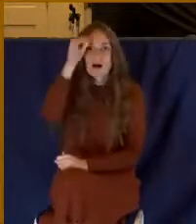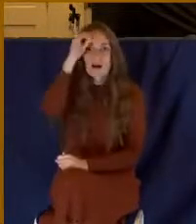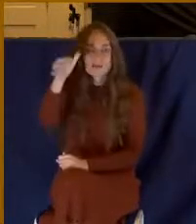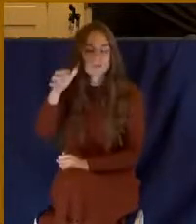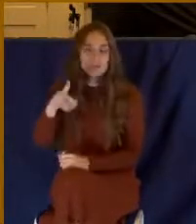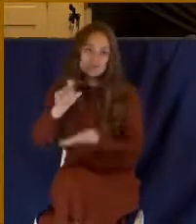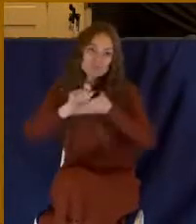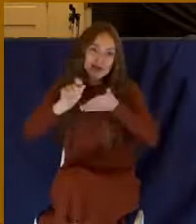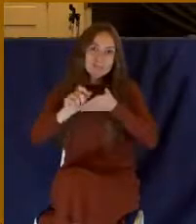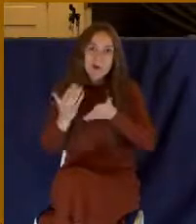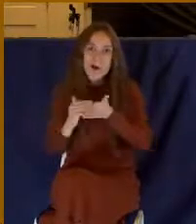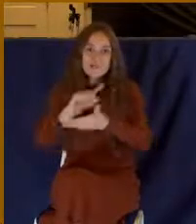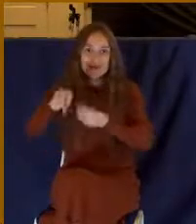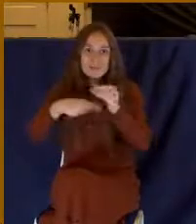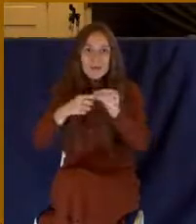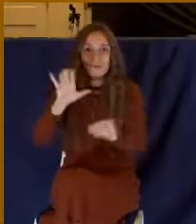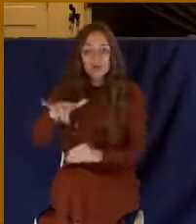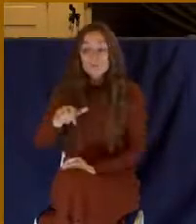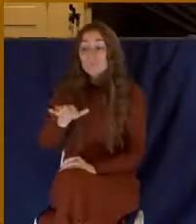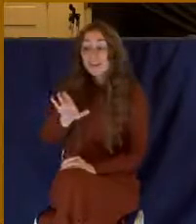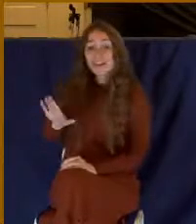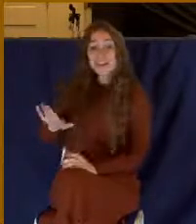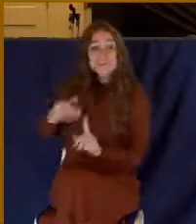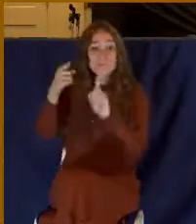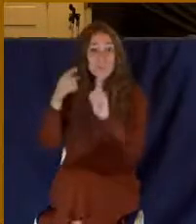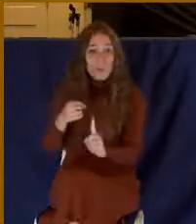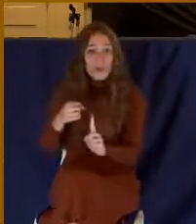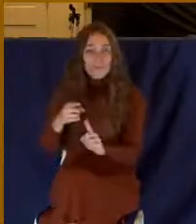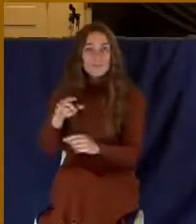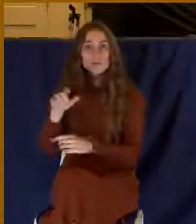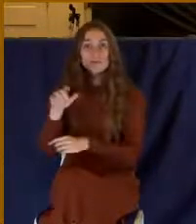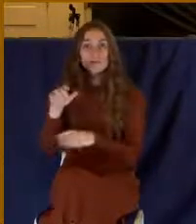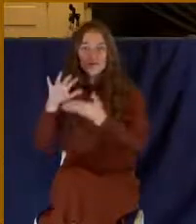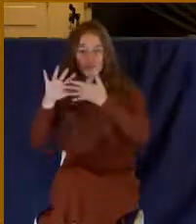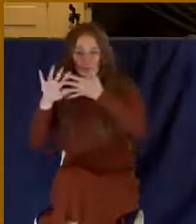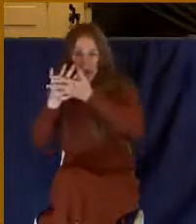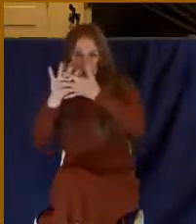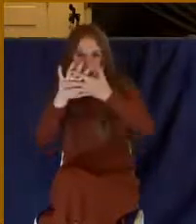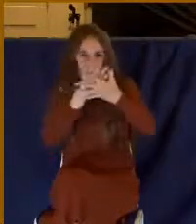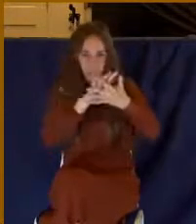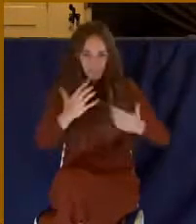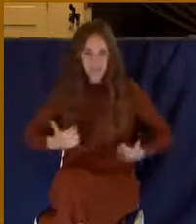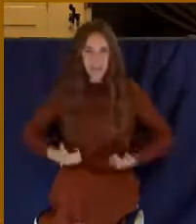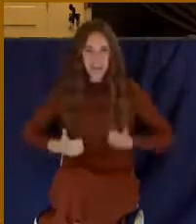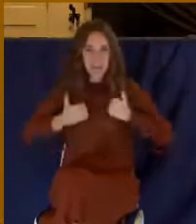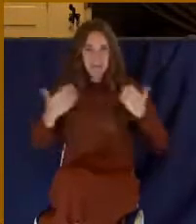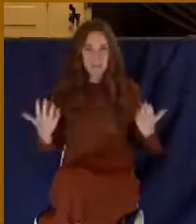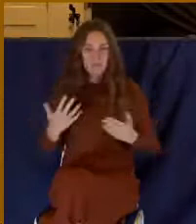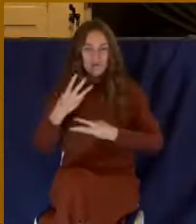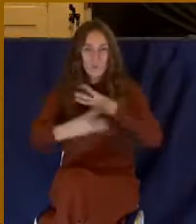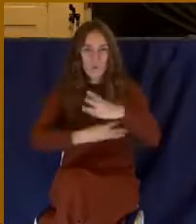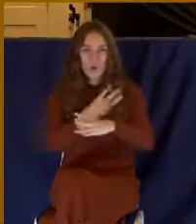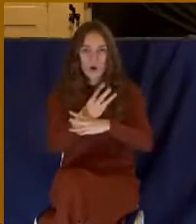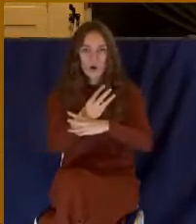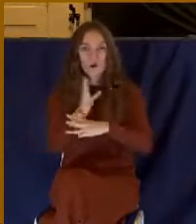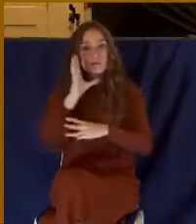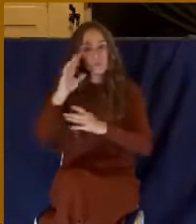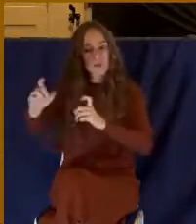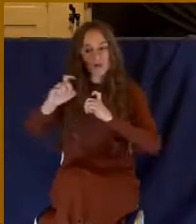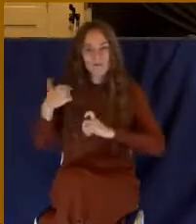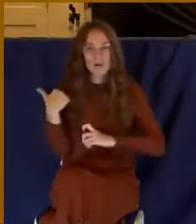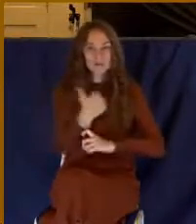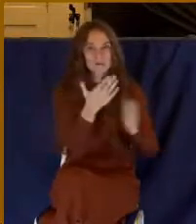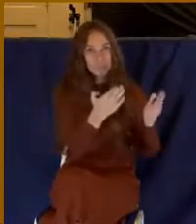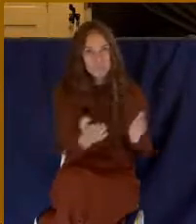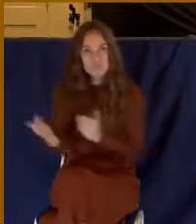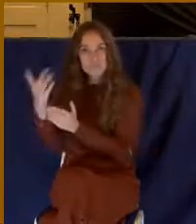that he was trying to communicate is the shadow prepares us for the substance. And this